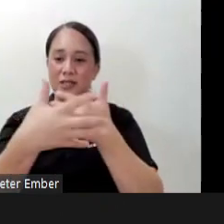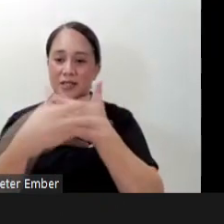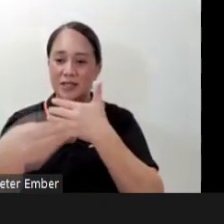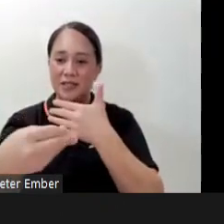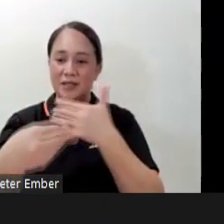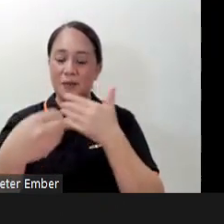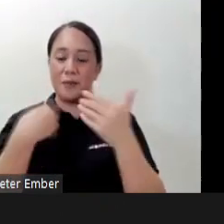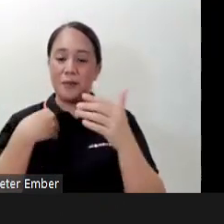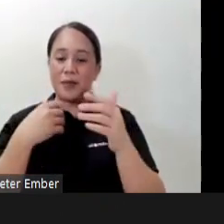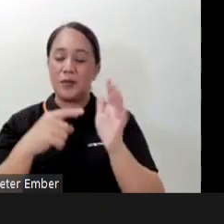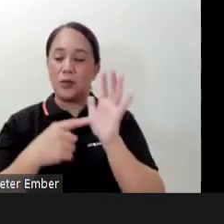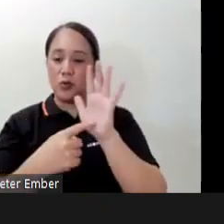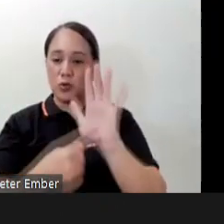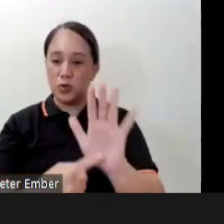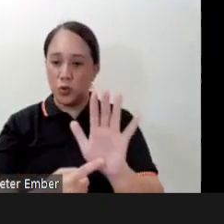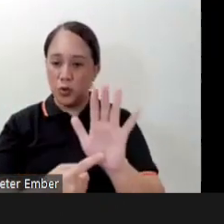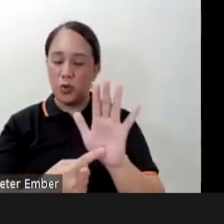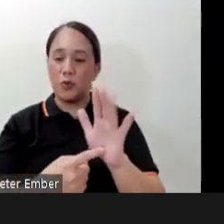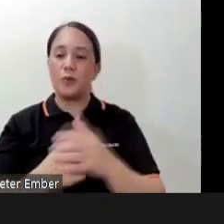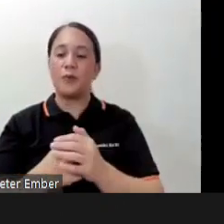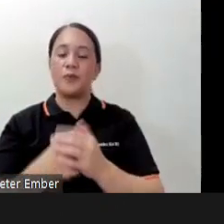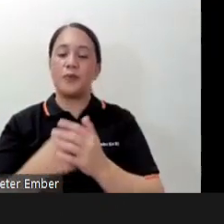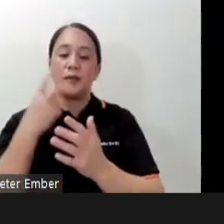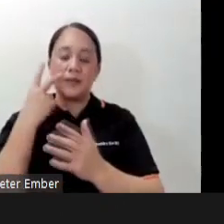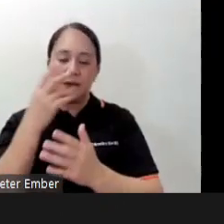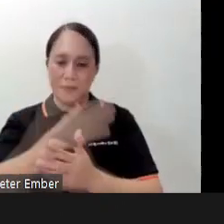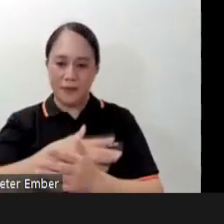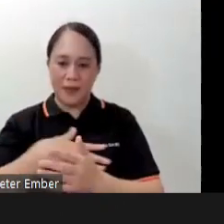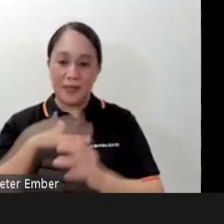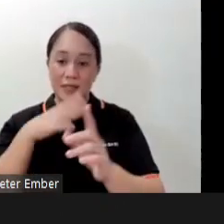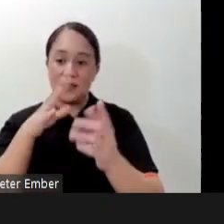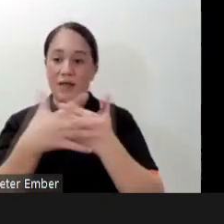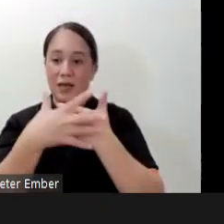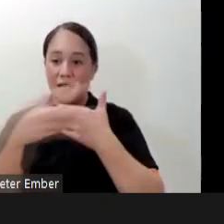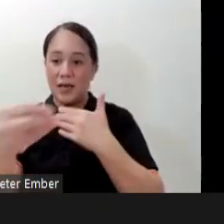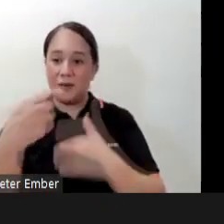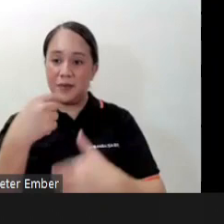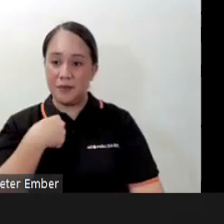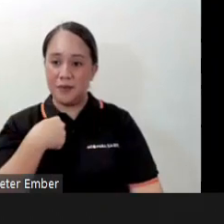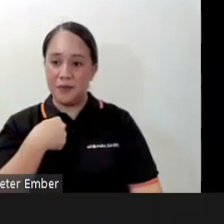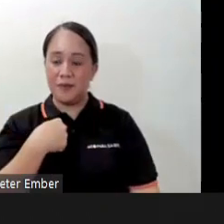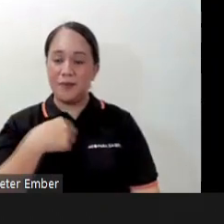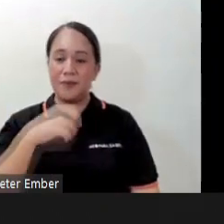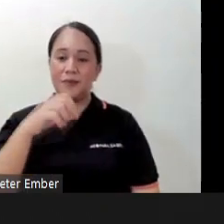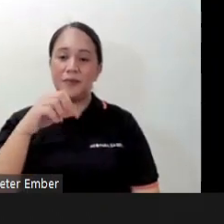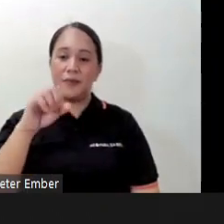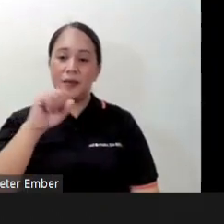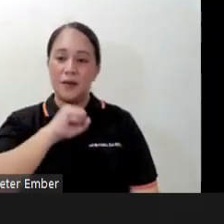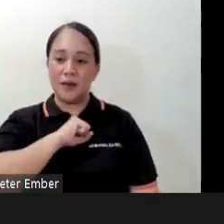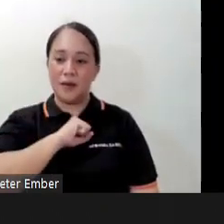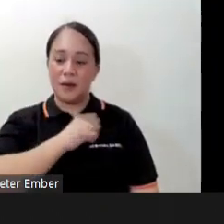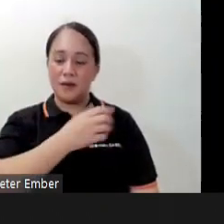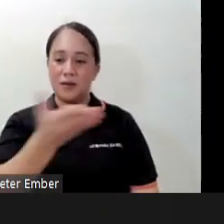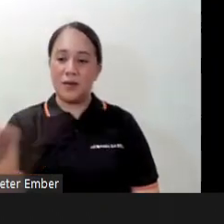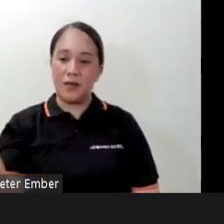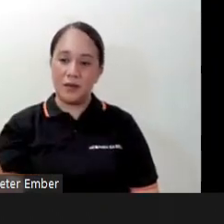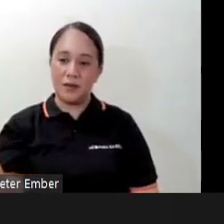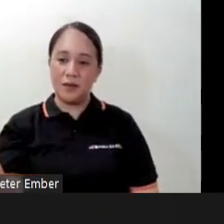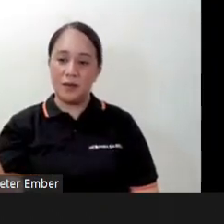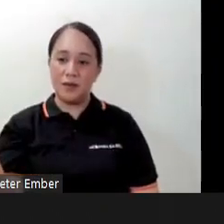the basic steps to our call sign so please follow me Ako Tayo